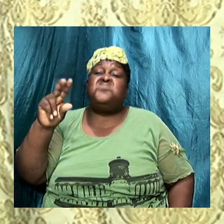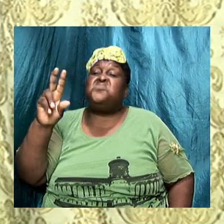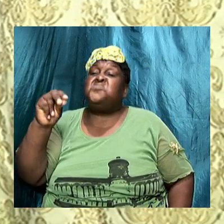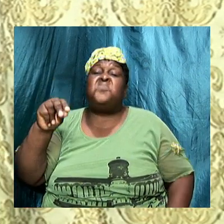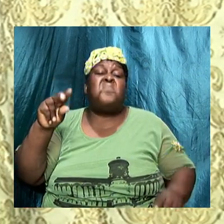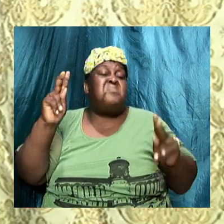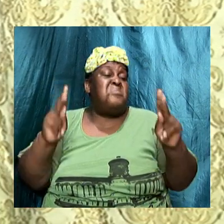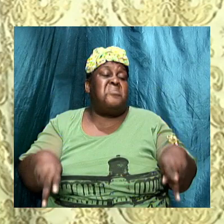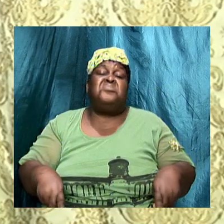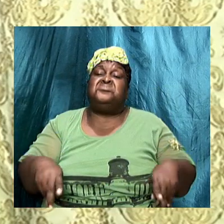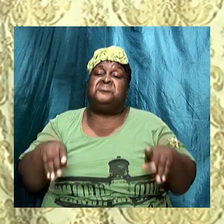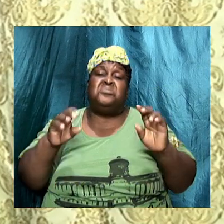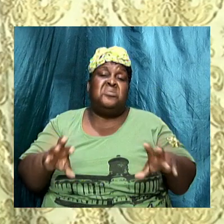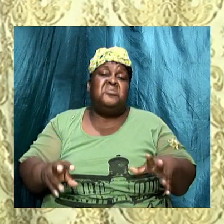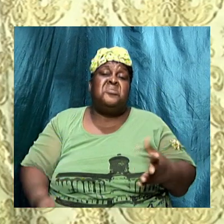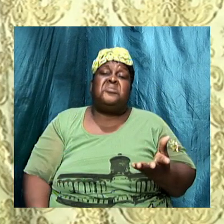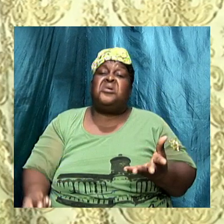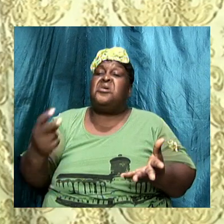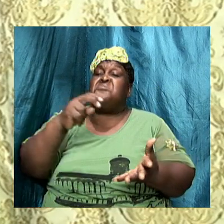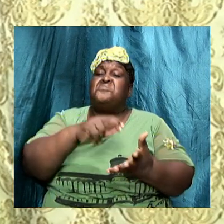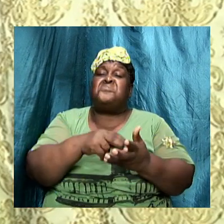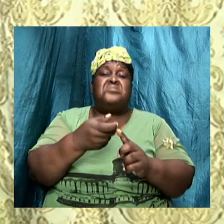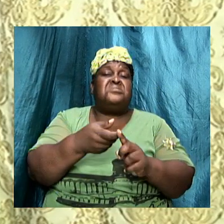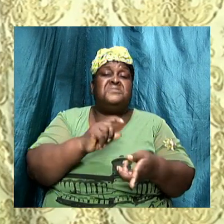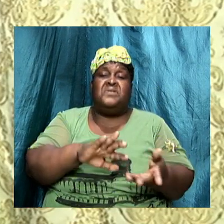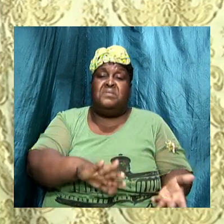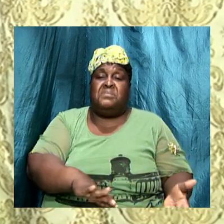raise from the dead let us look at Matthew